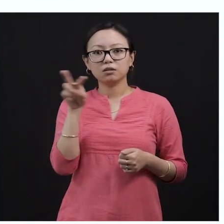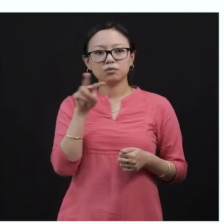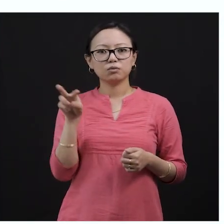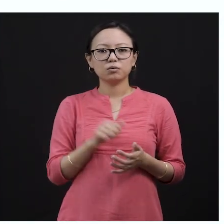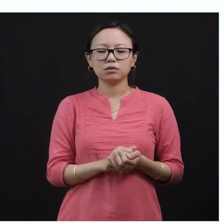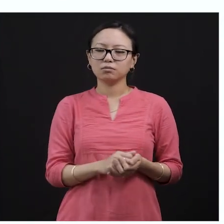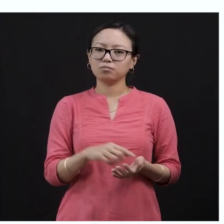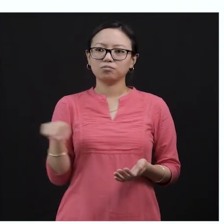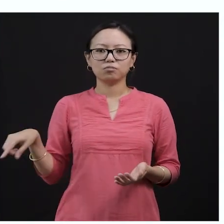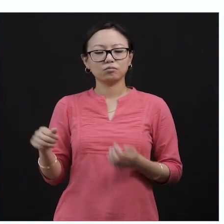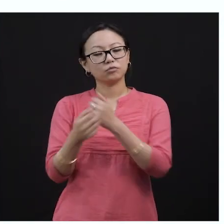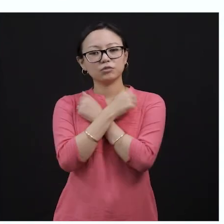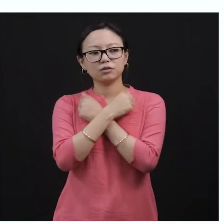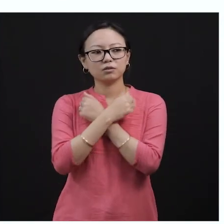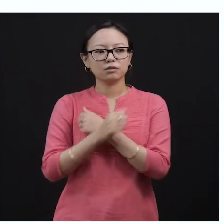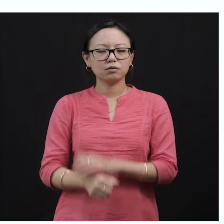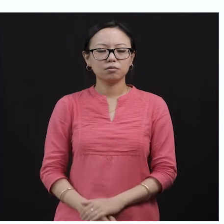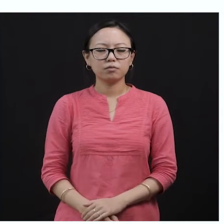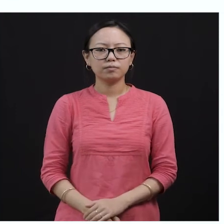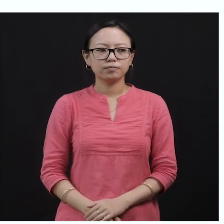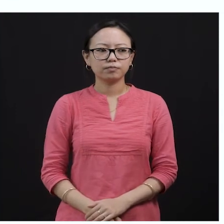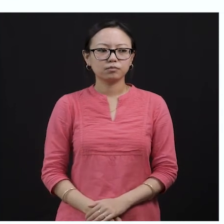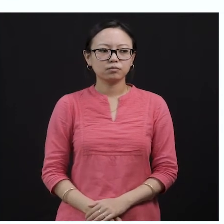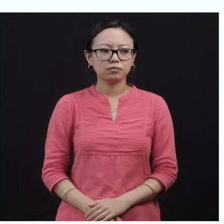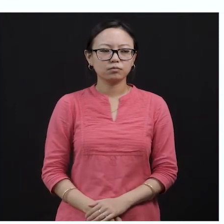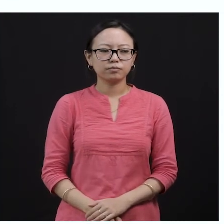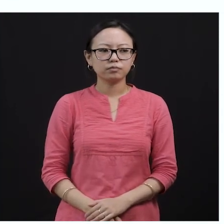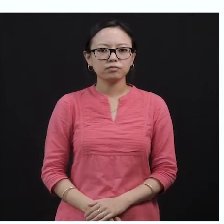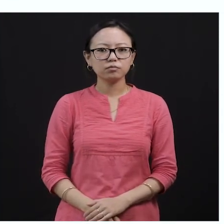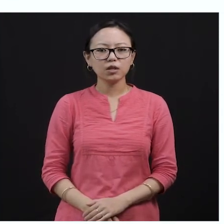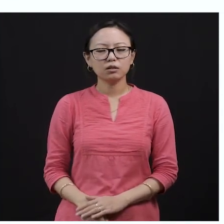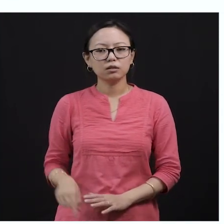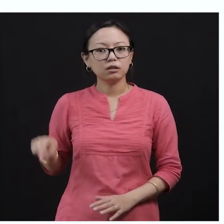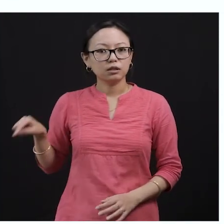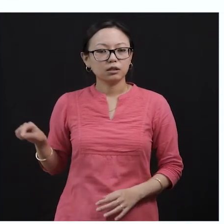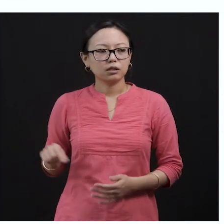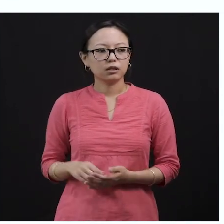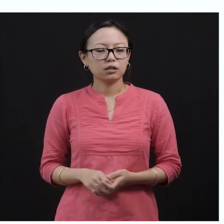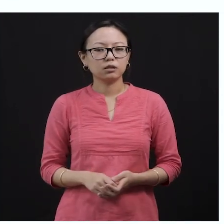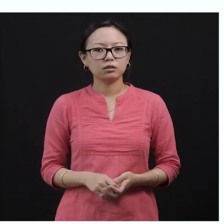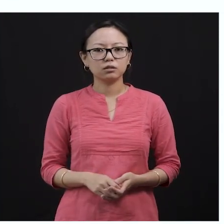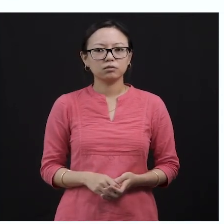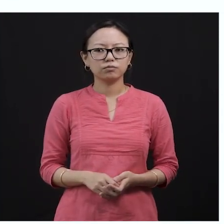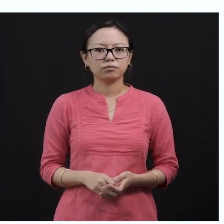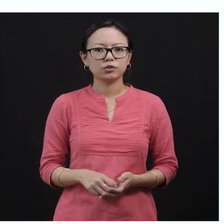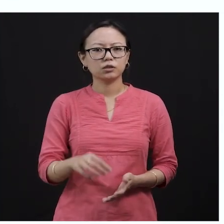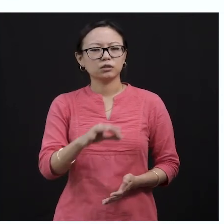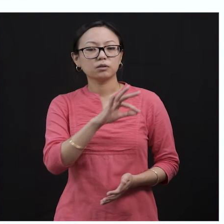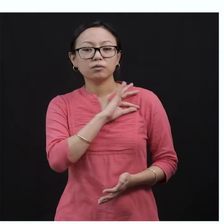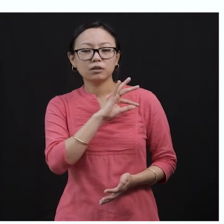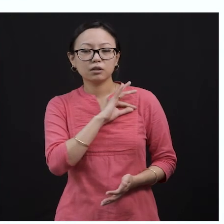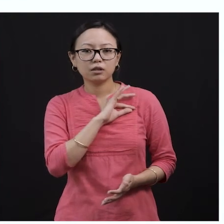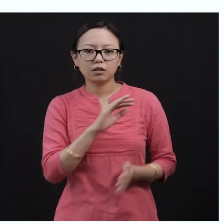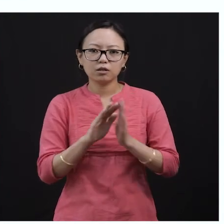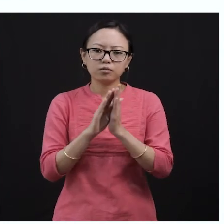things. And it is not just to watch things, but he would take his favorite books. Treasure Island is a book I would also recommend you